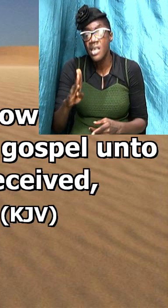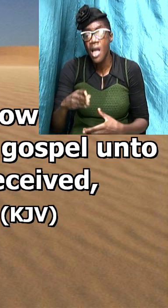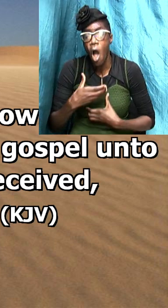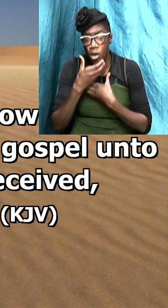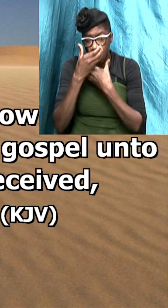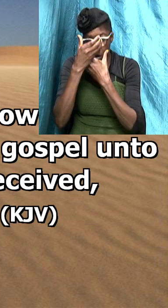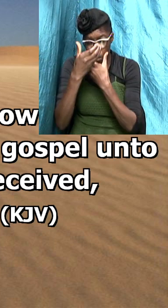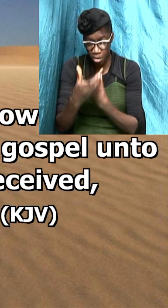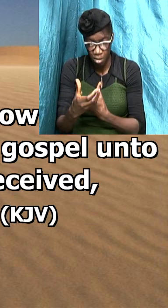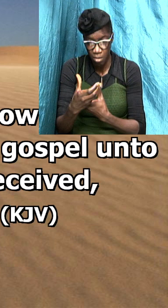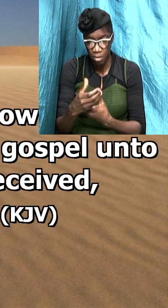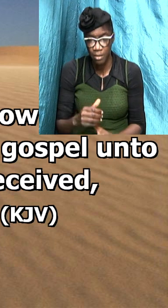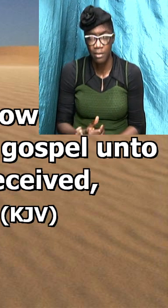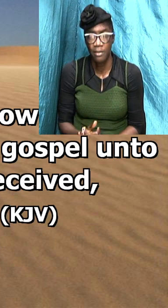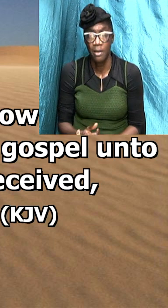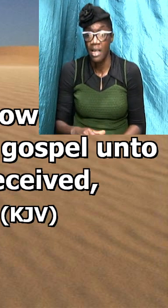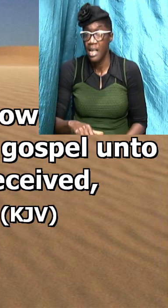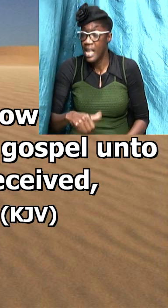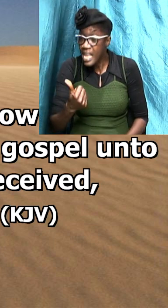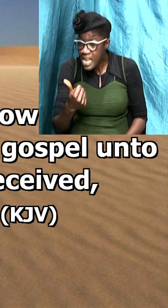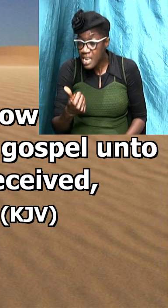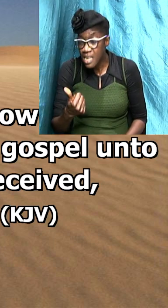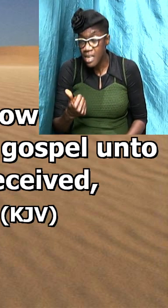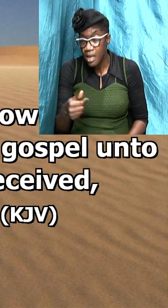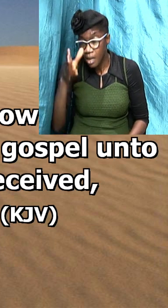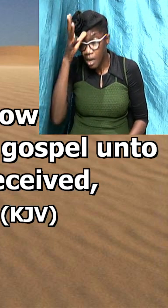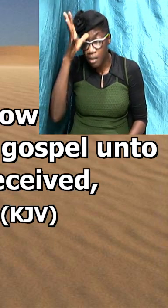a curse if any other man